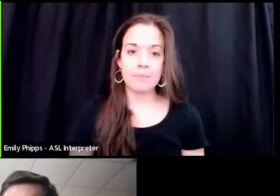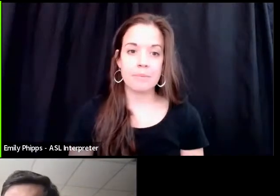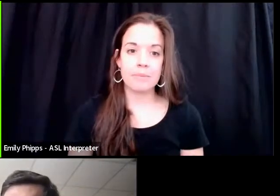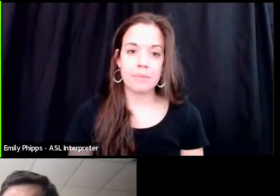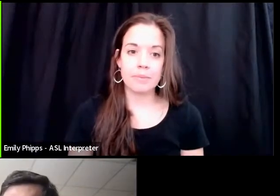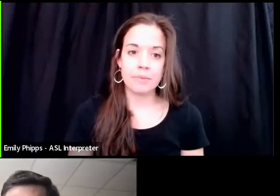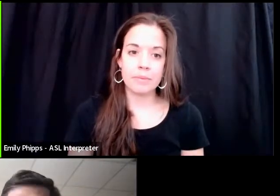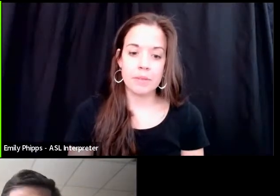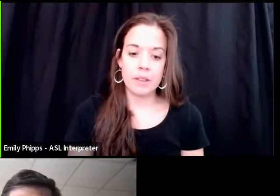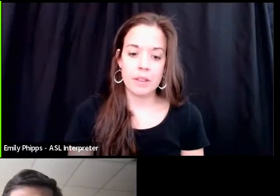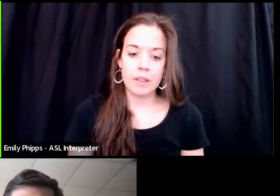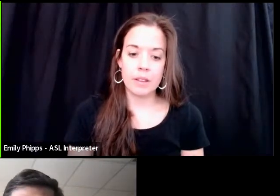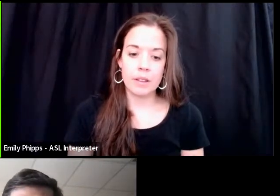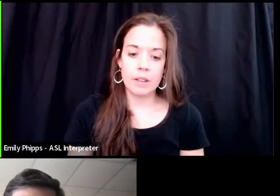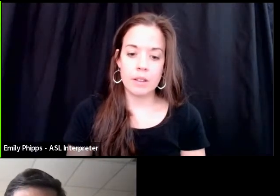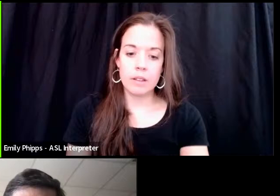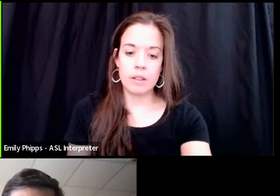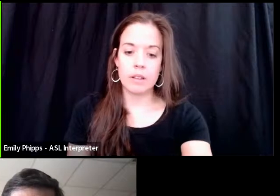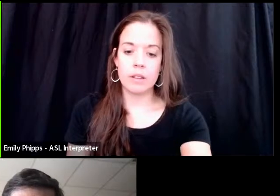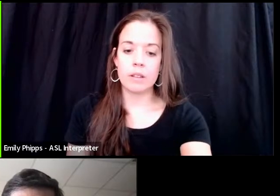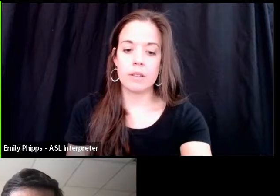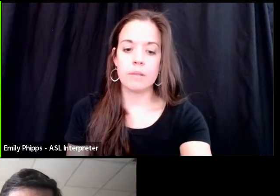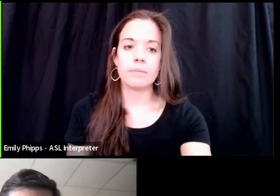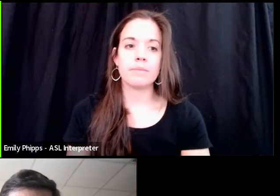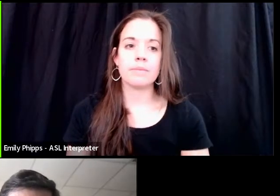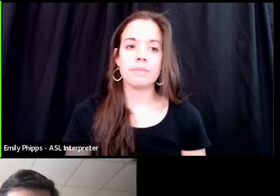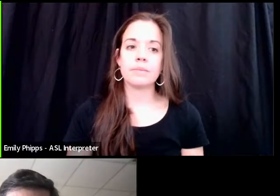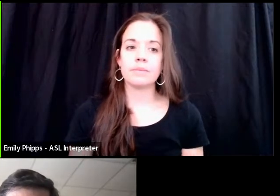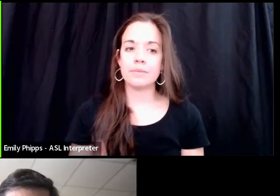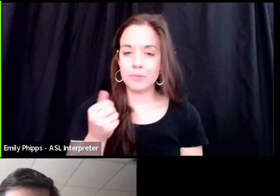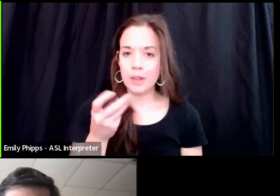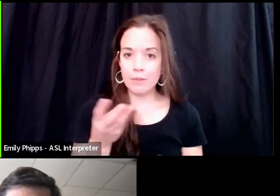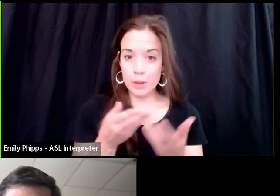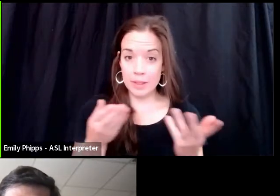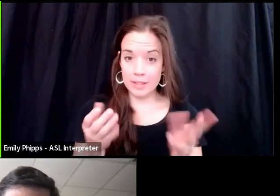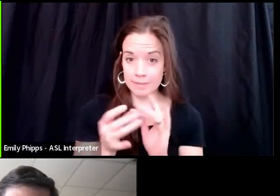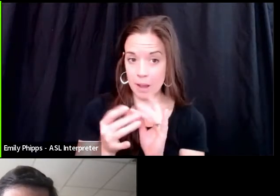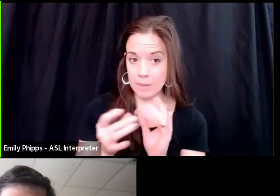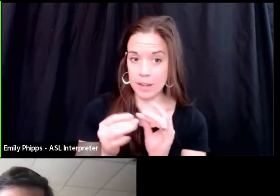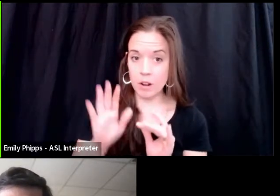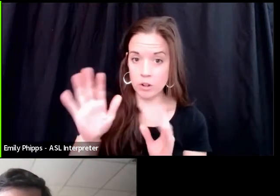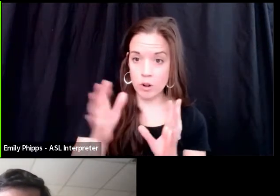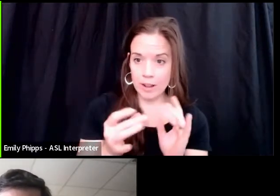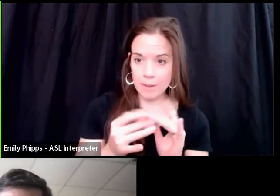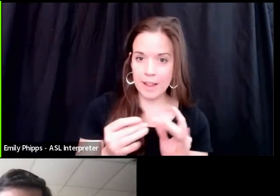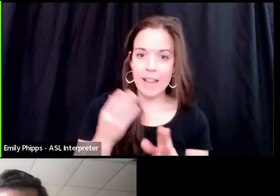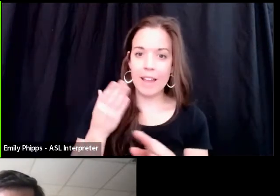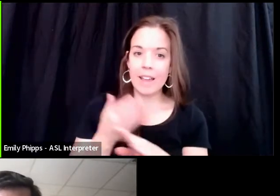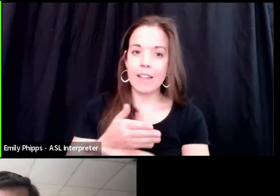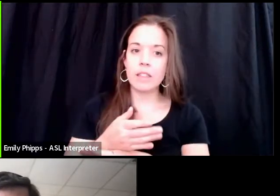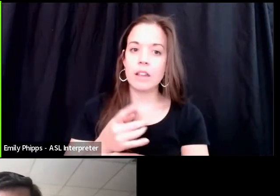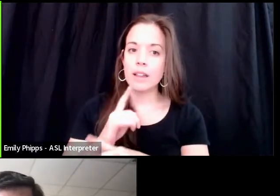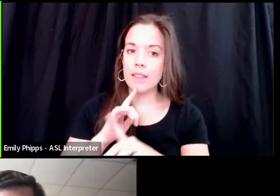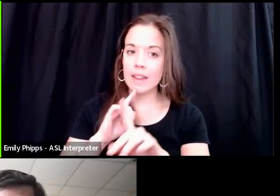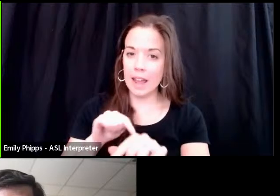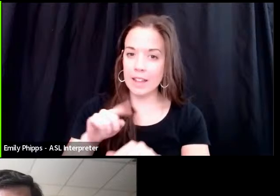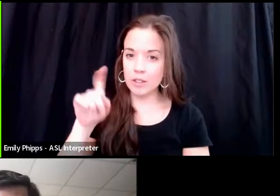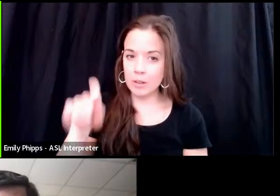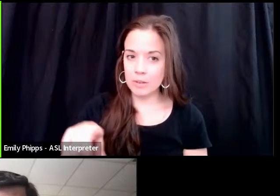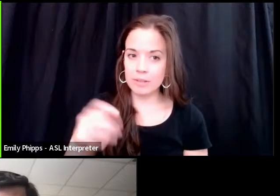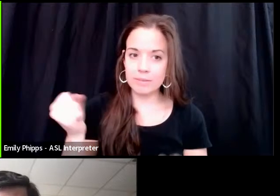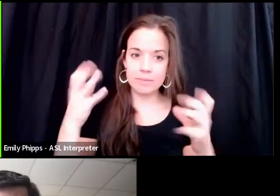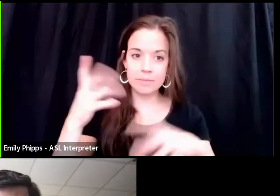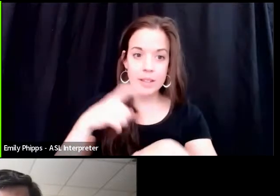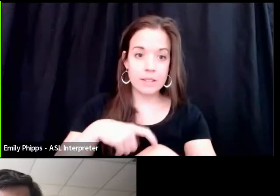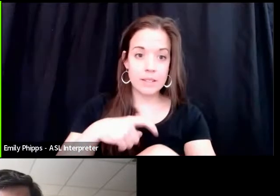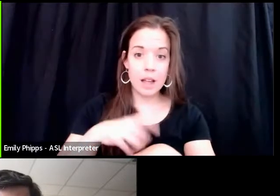So, couple things. Just to comment on your comment and then answer the question. You know, a lot of times when